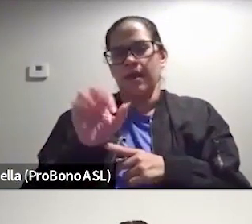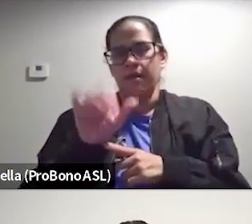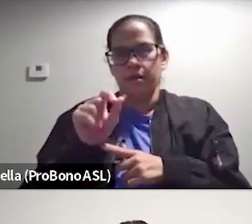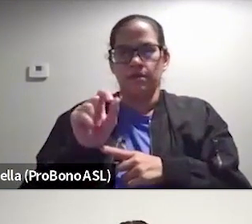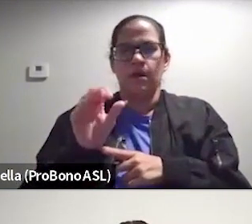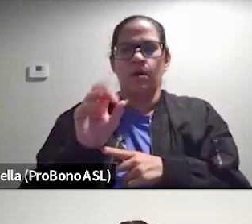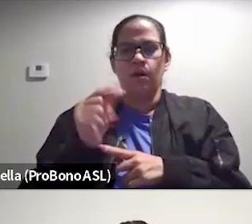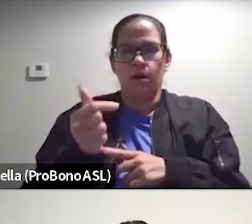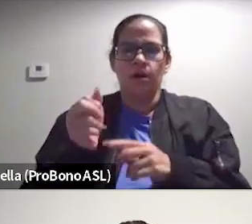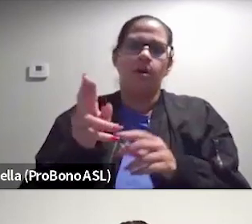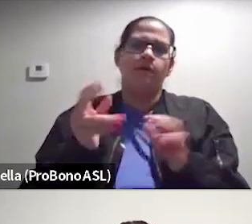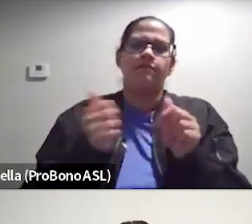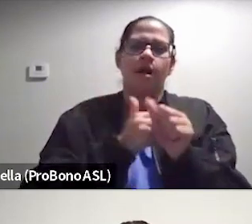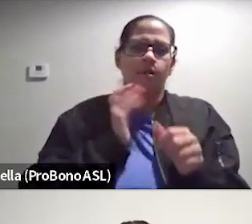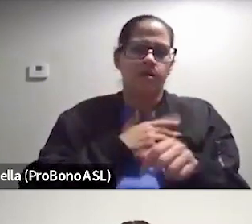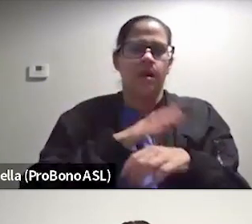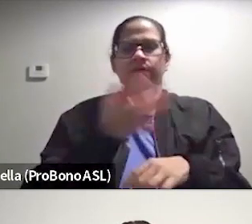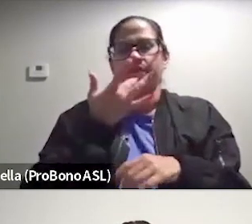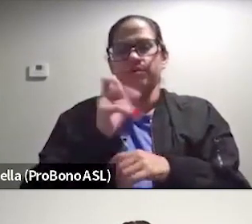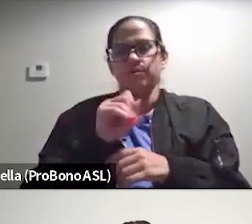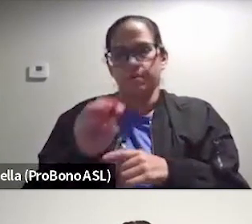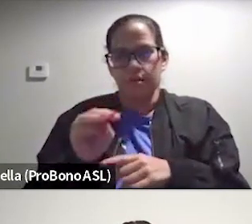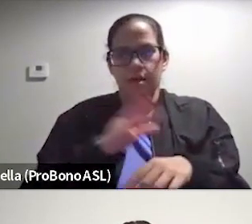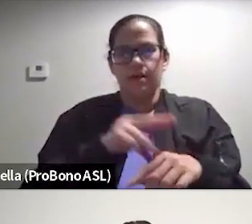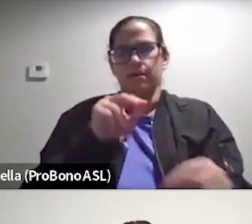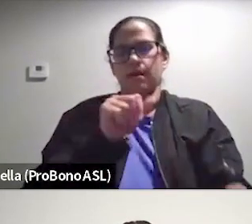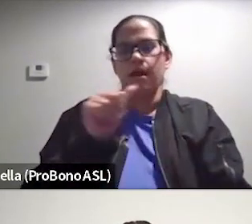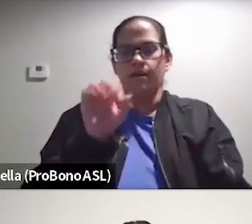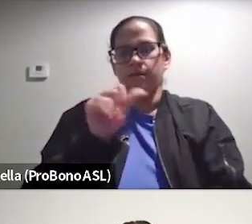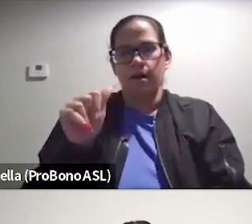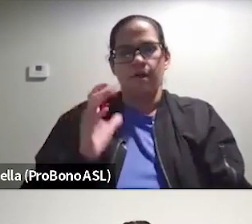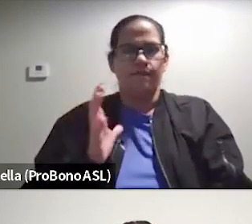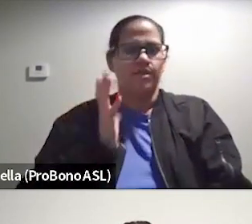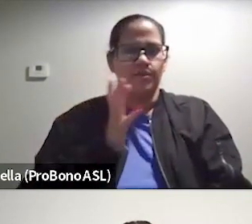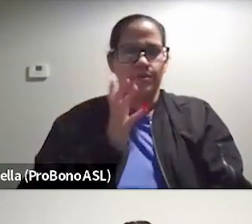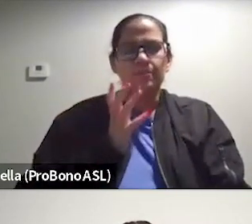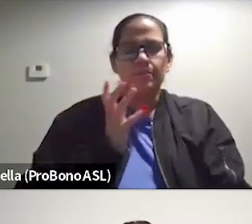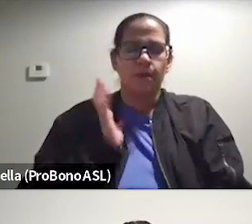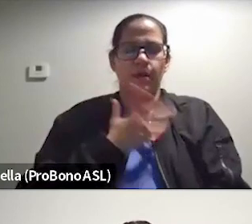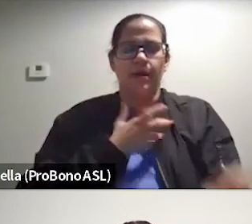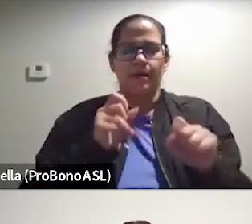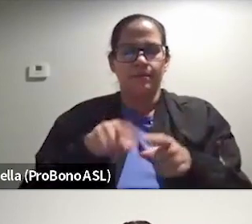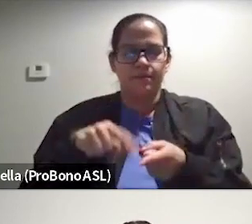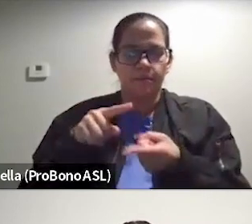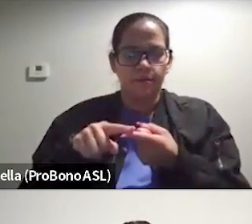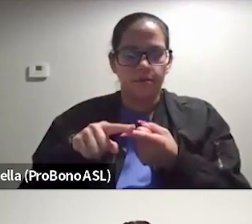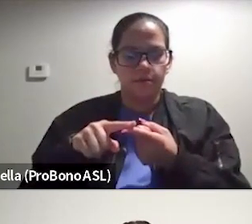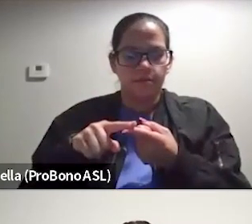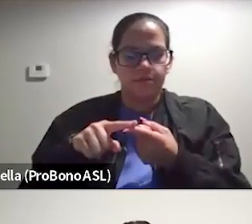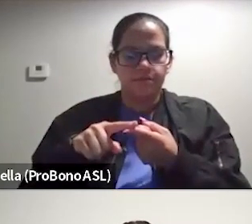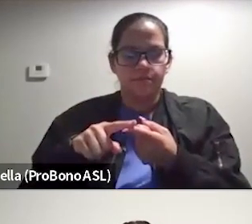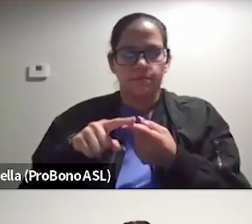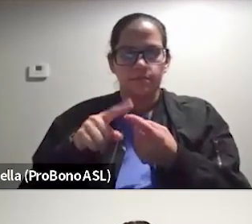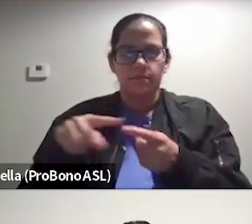or follow us on your favorite social media at NAFA Official. We are able to offer these kinds of